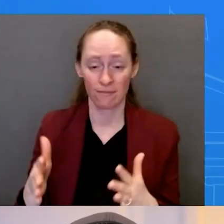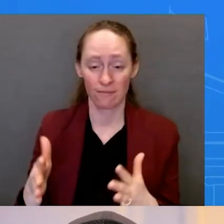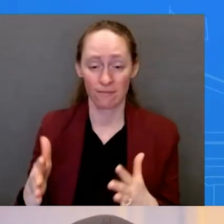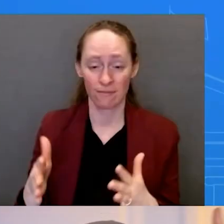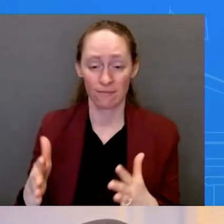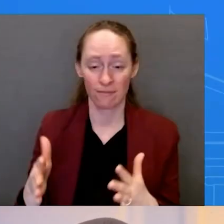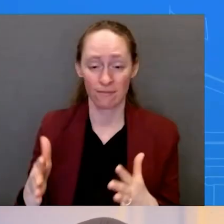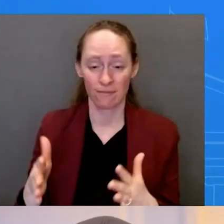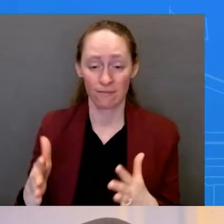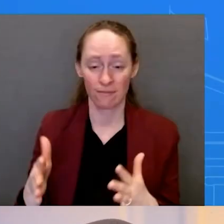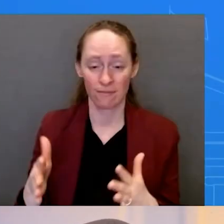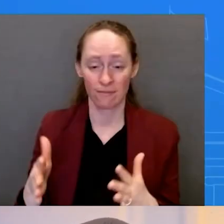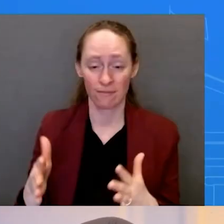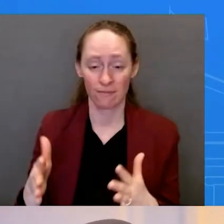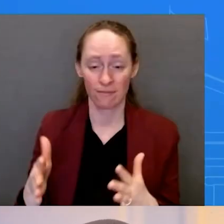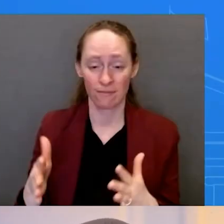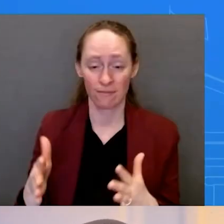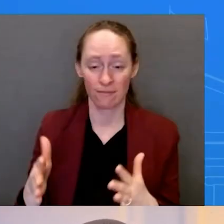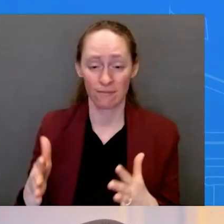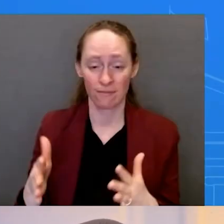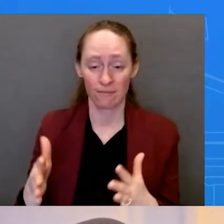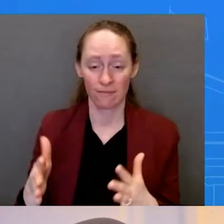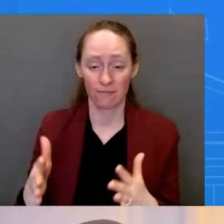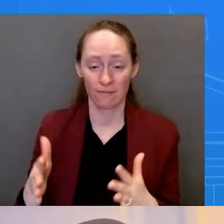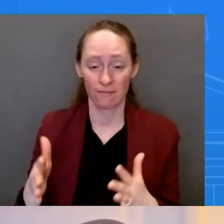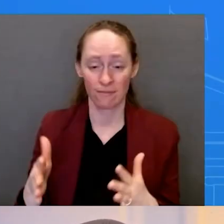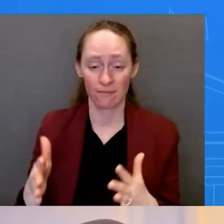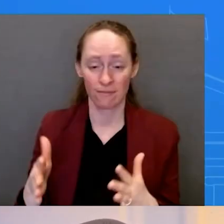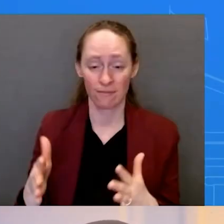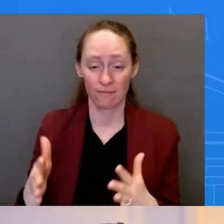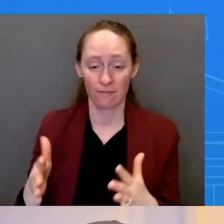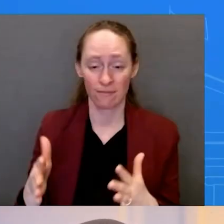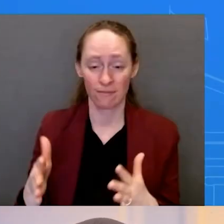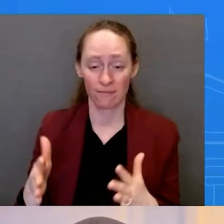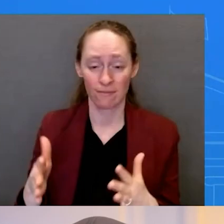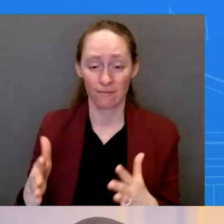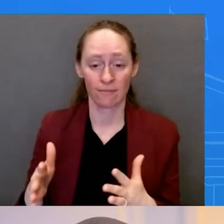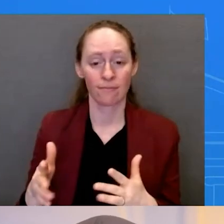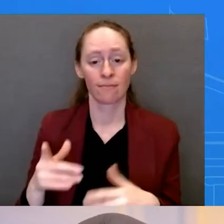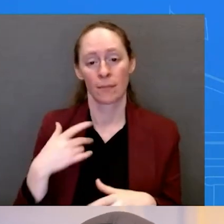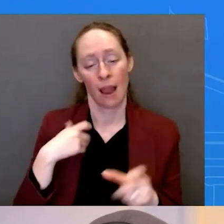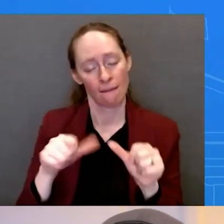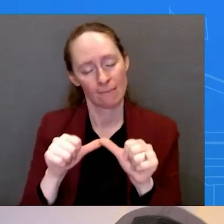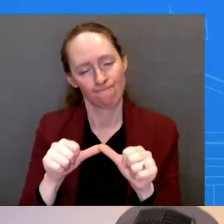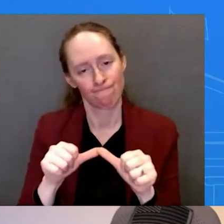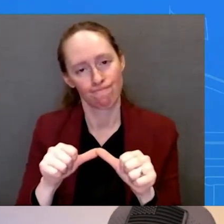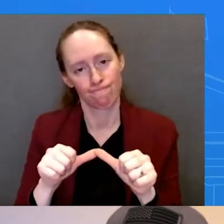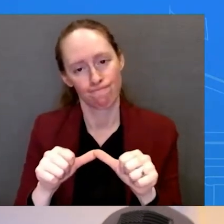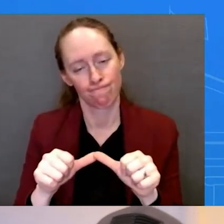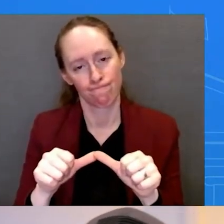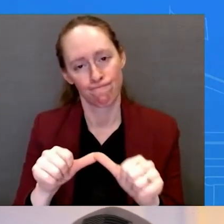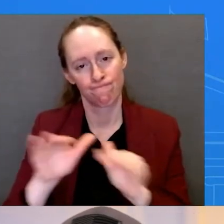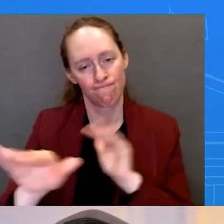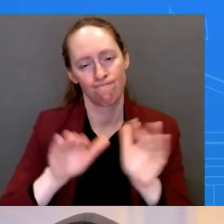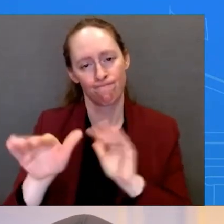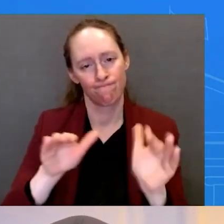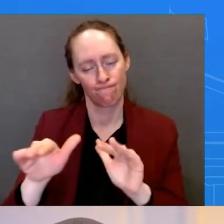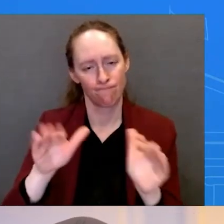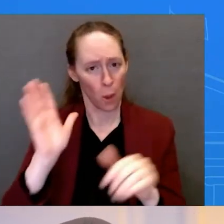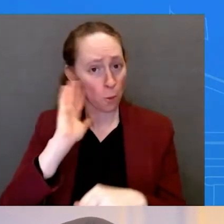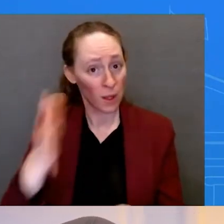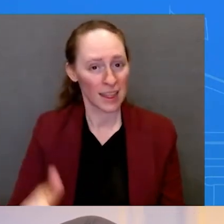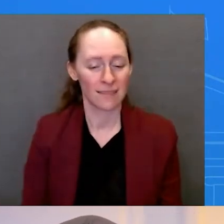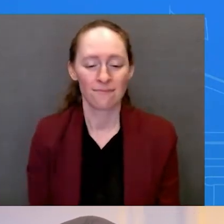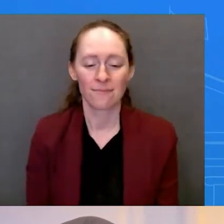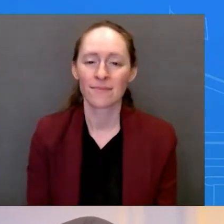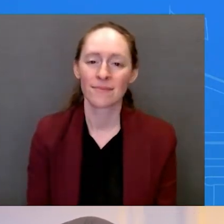Well, we've got another reporter here following up on Title 42, as well as illegal immigration. Let's go ahead and hear it. Thanks, Green. On immigration, we've talked